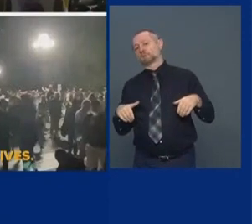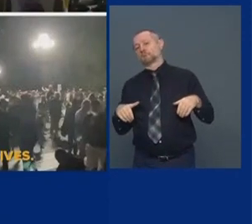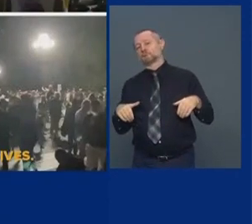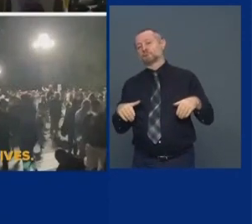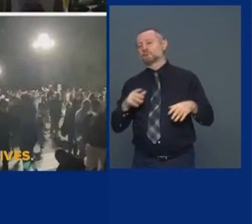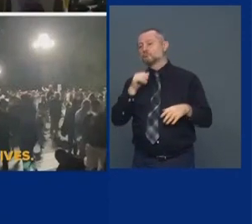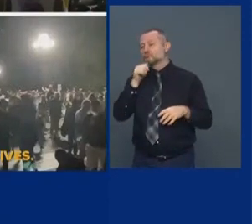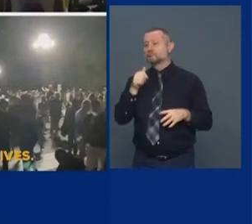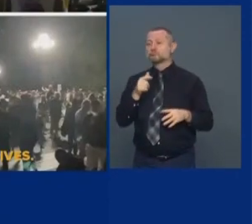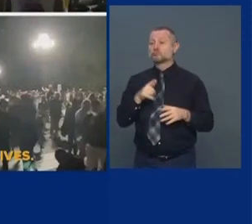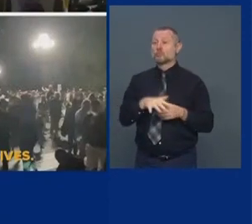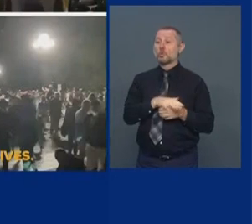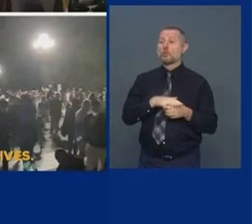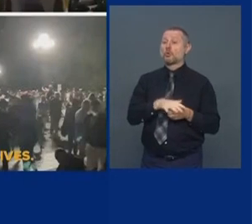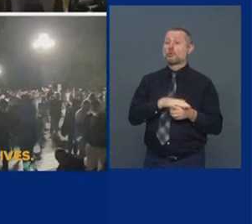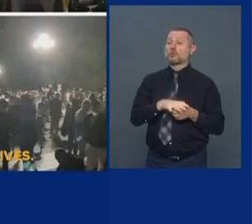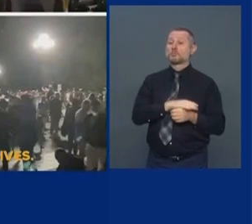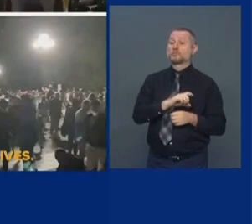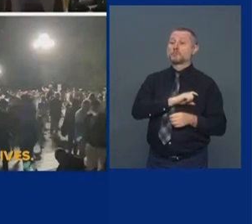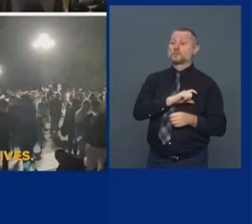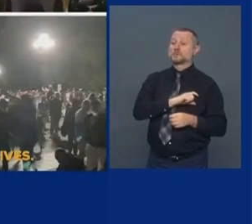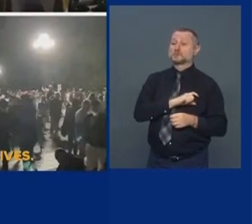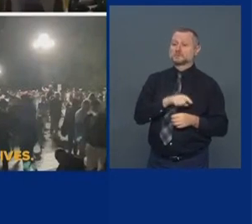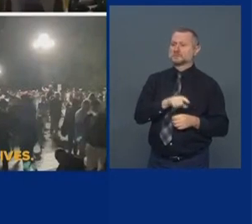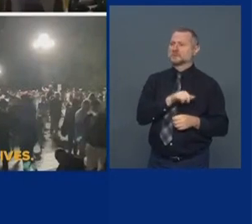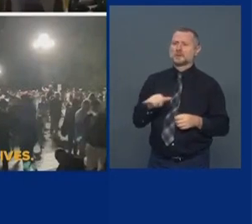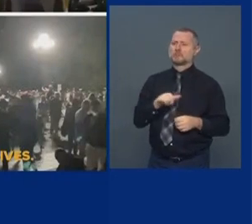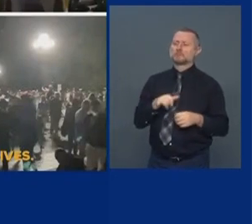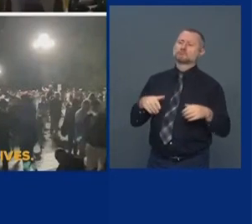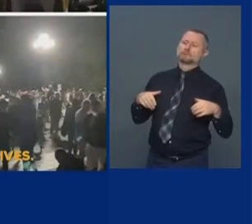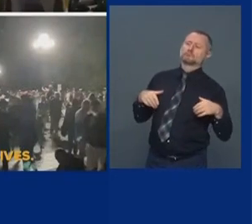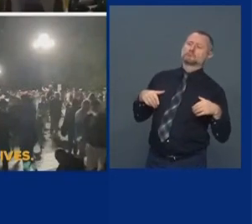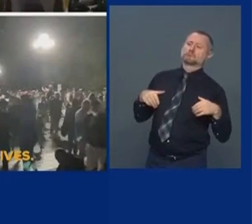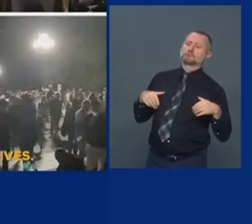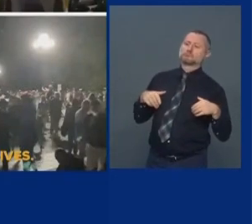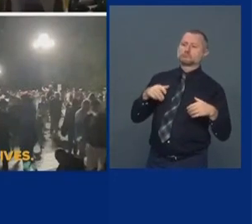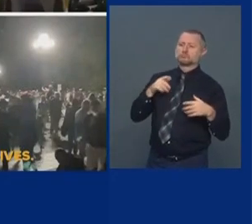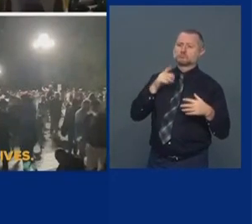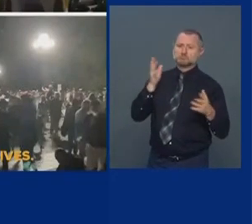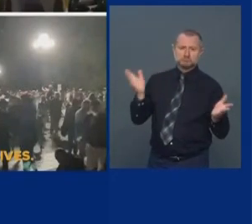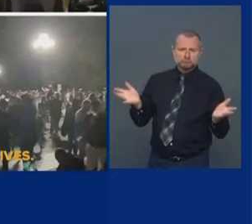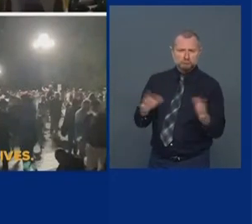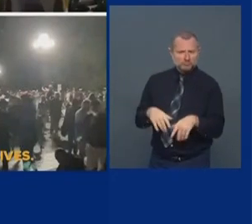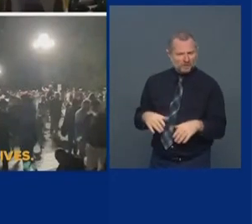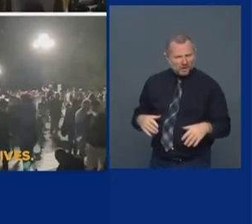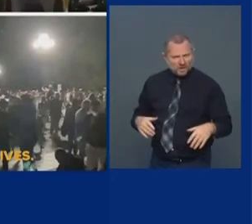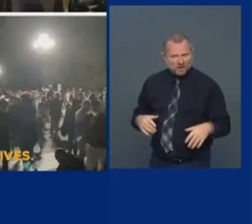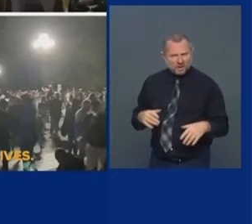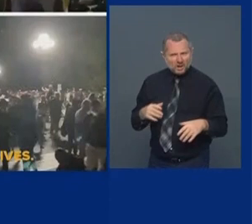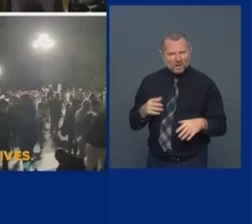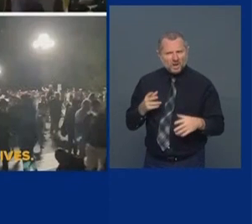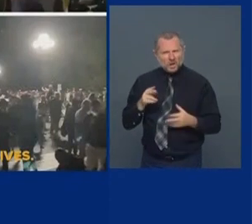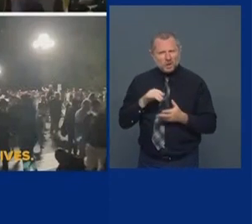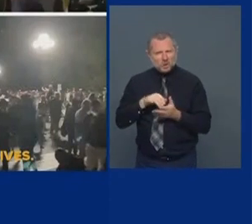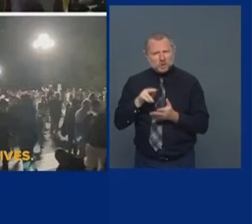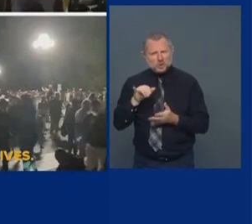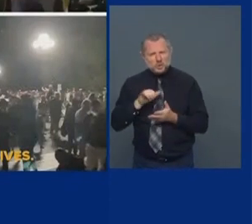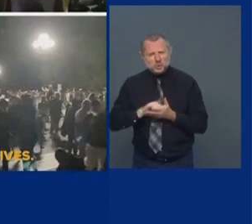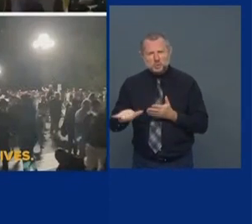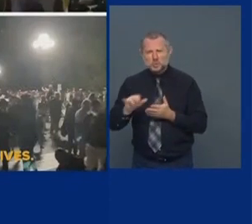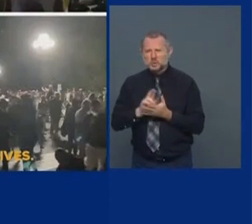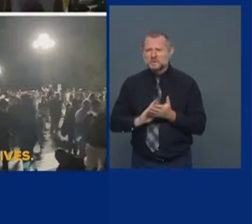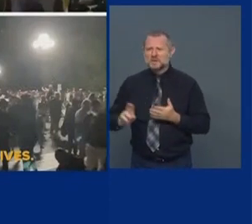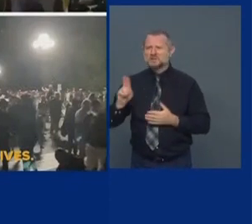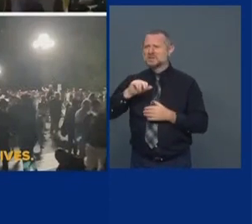The local police didn't do anything about it. You will have NYU students who come from other